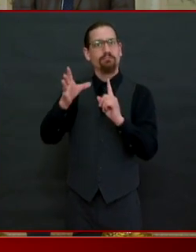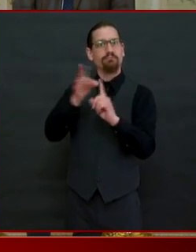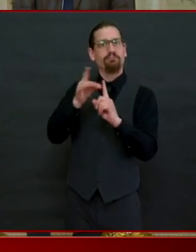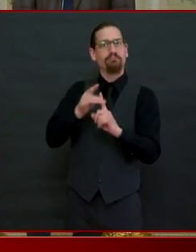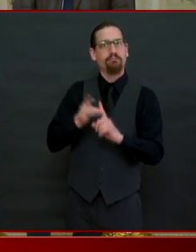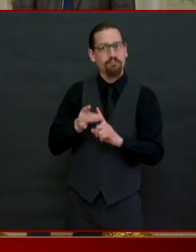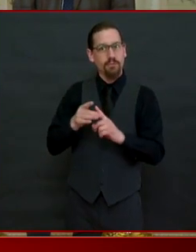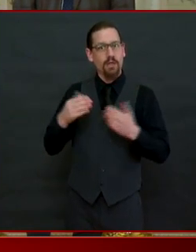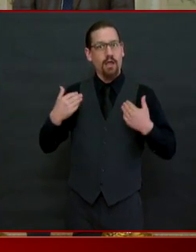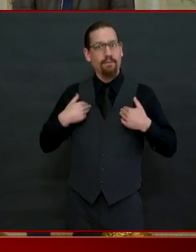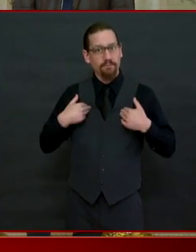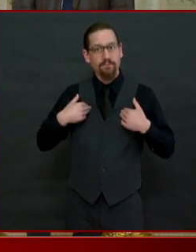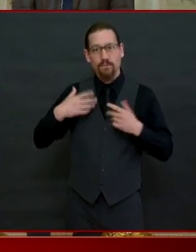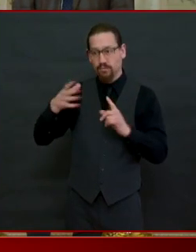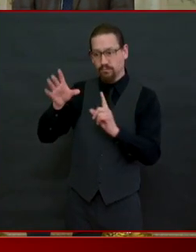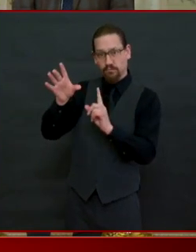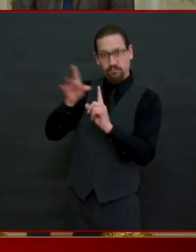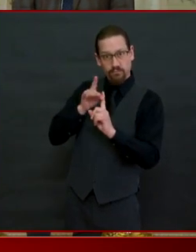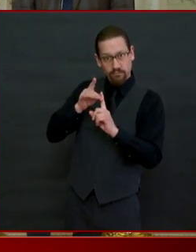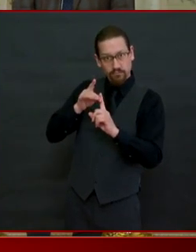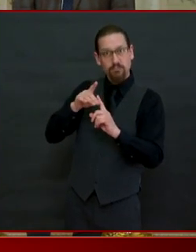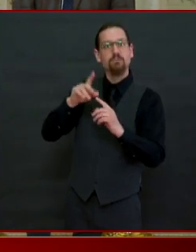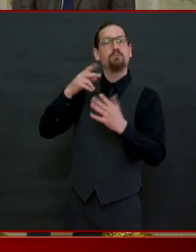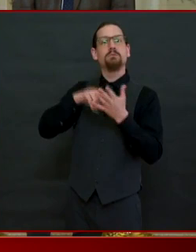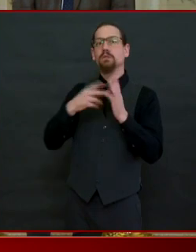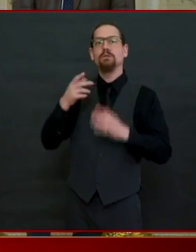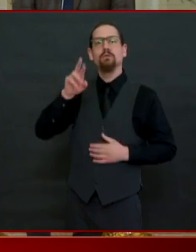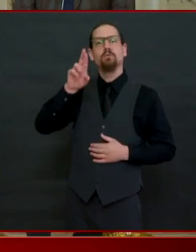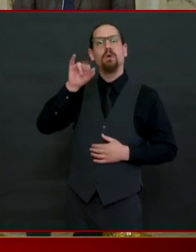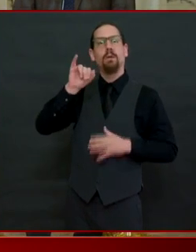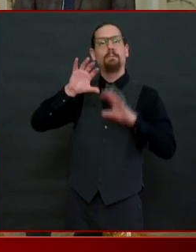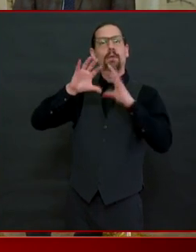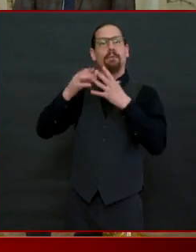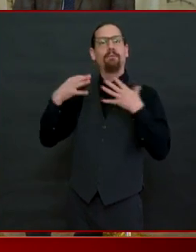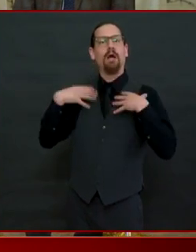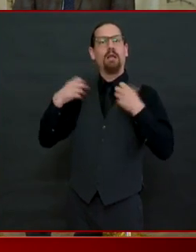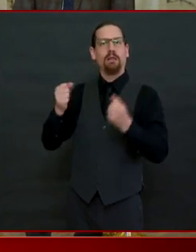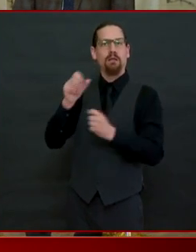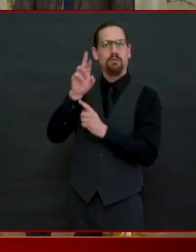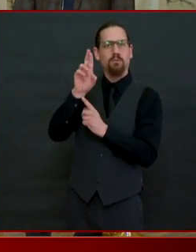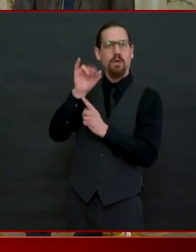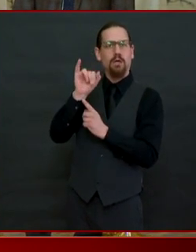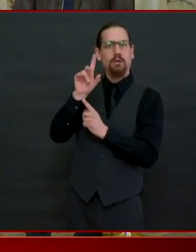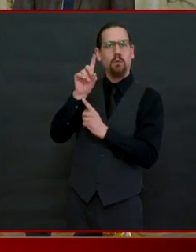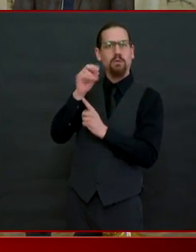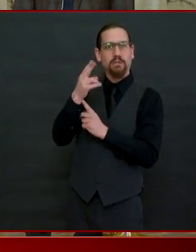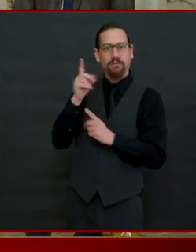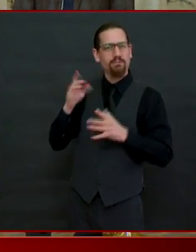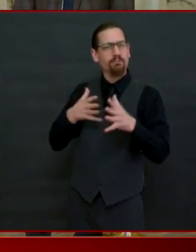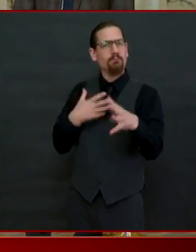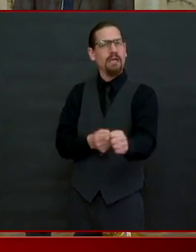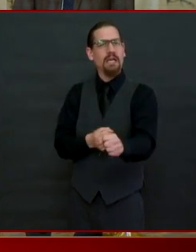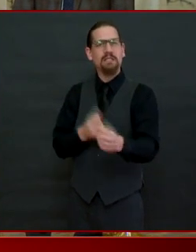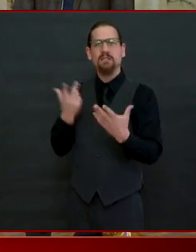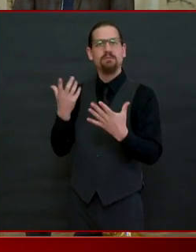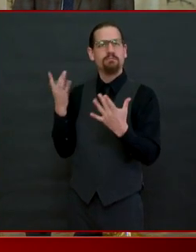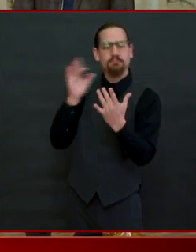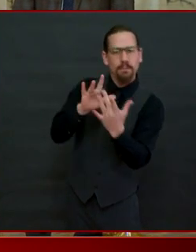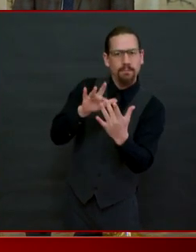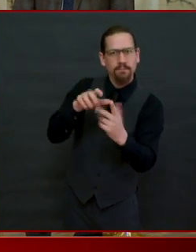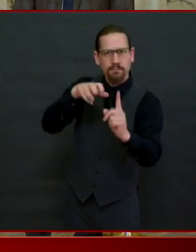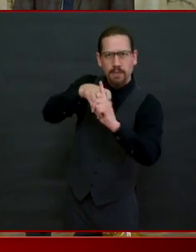thereafter by the department of health and they will ask you for all of the names of the people you've been in contact with